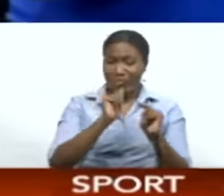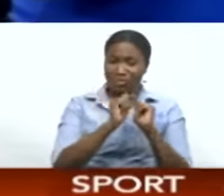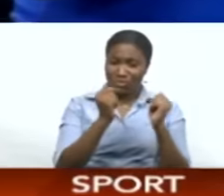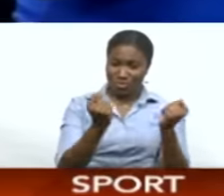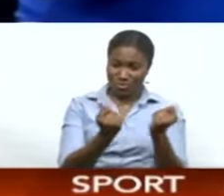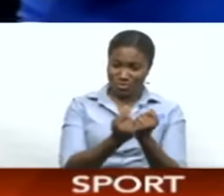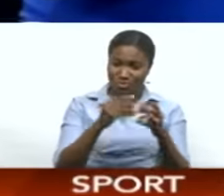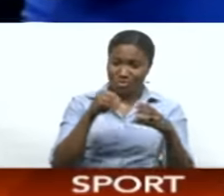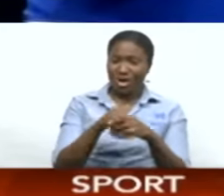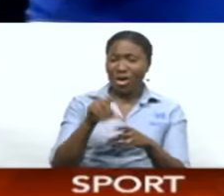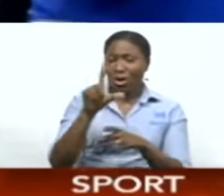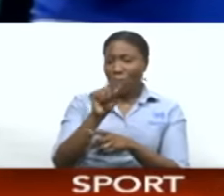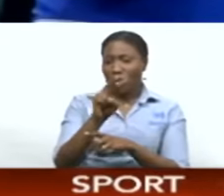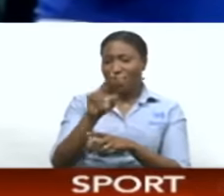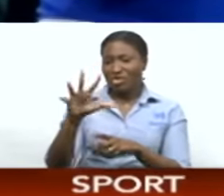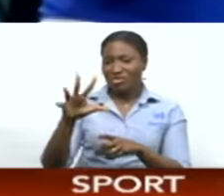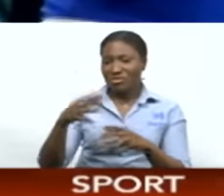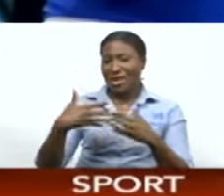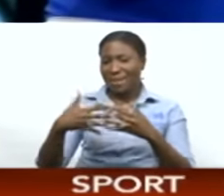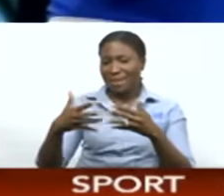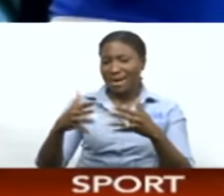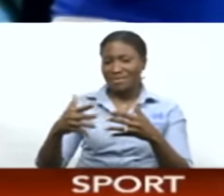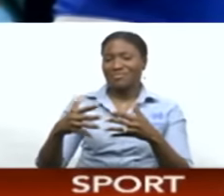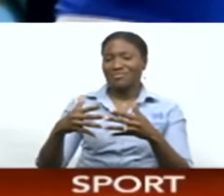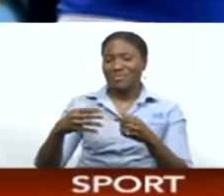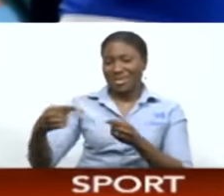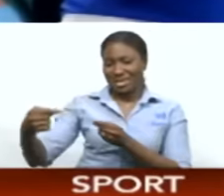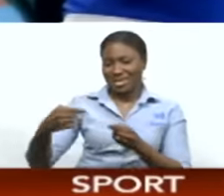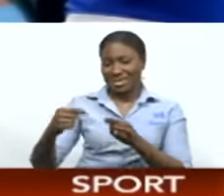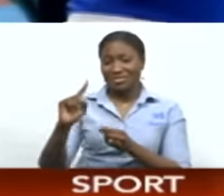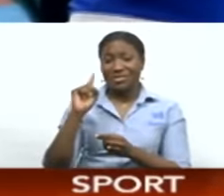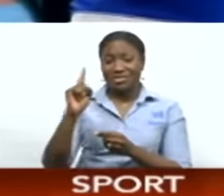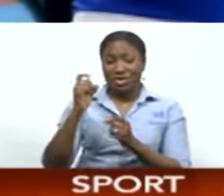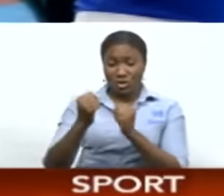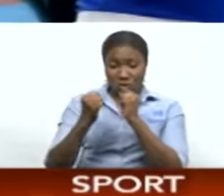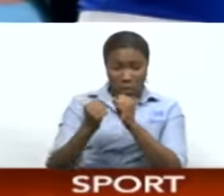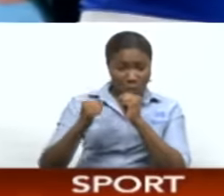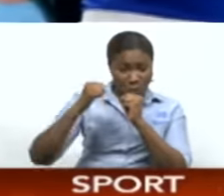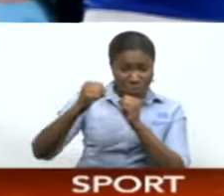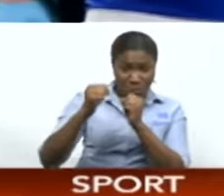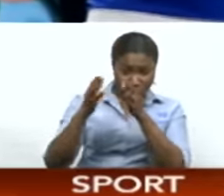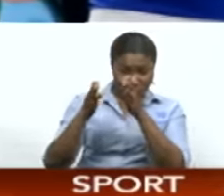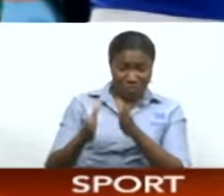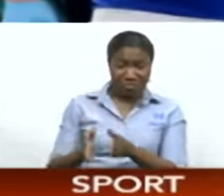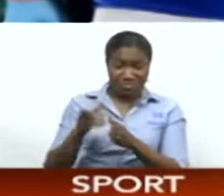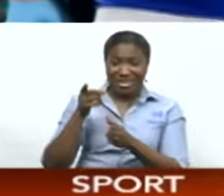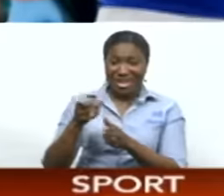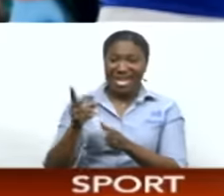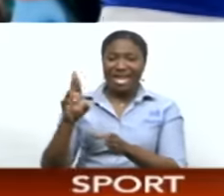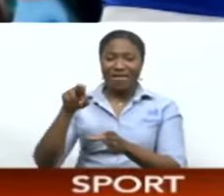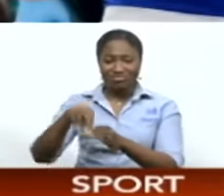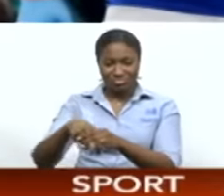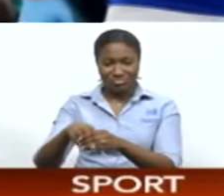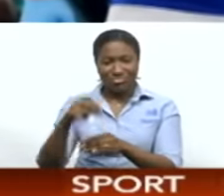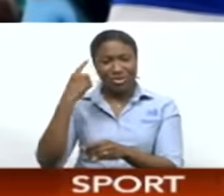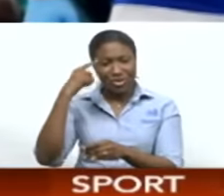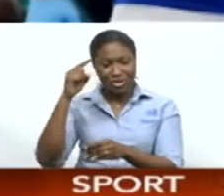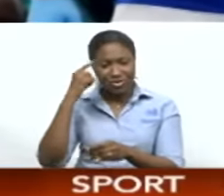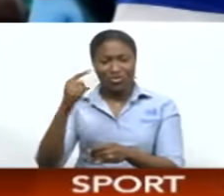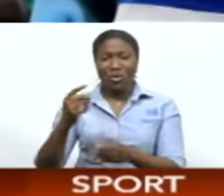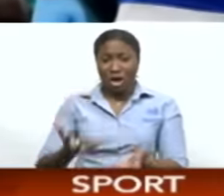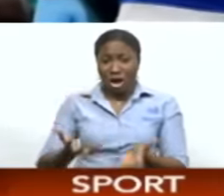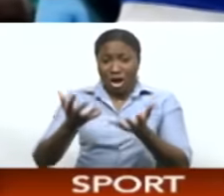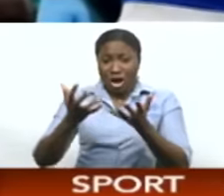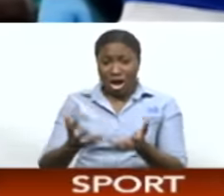2023 Pan American Games. First up, boxer Nigel Paul was in the ring for the men's super heavyweight division round of